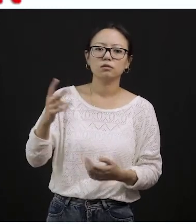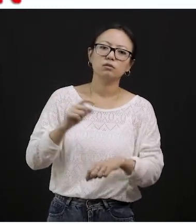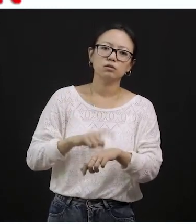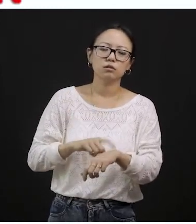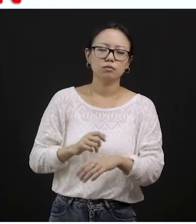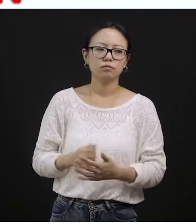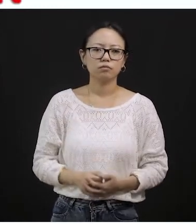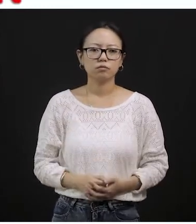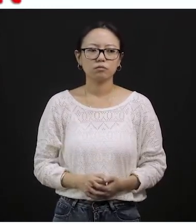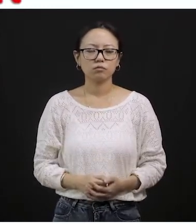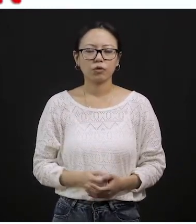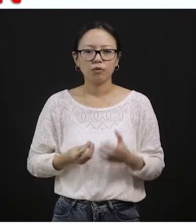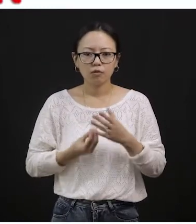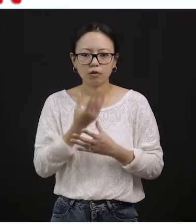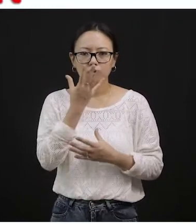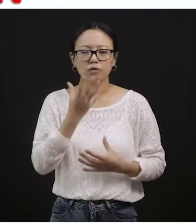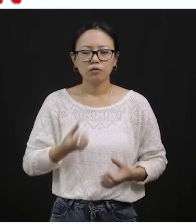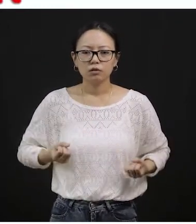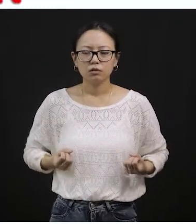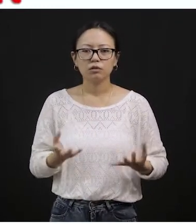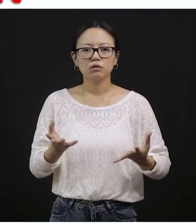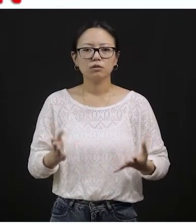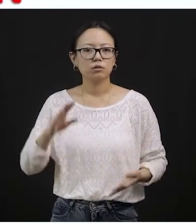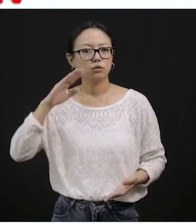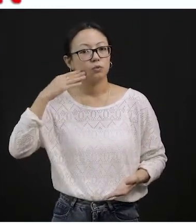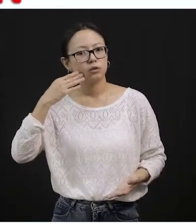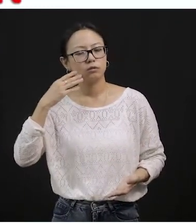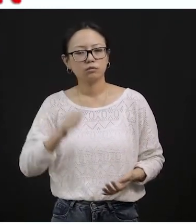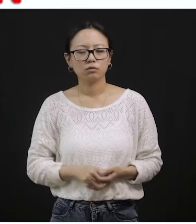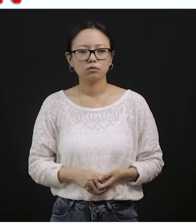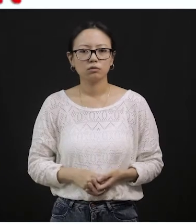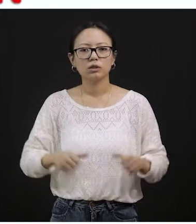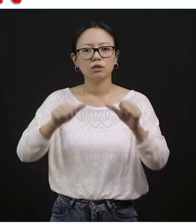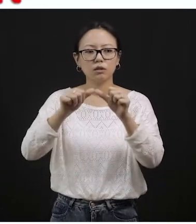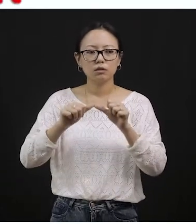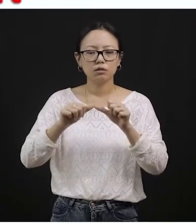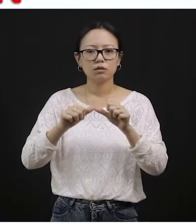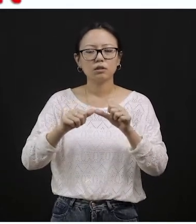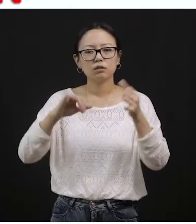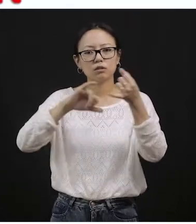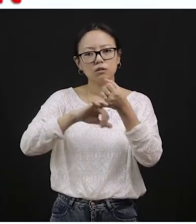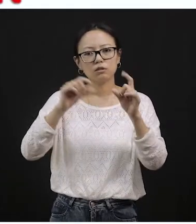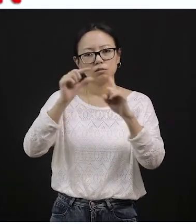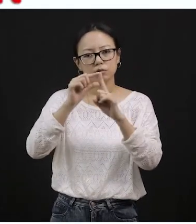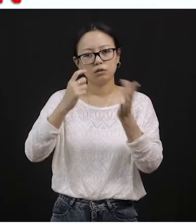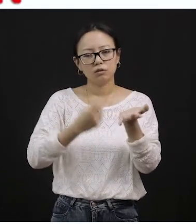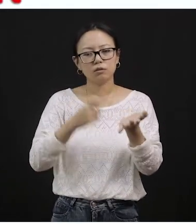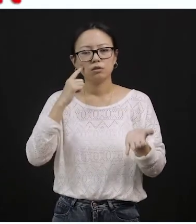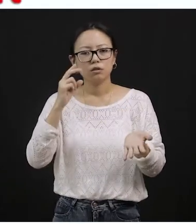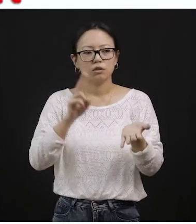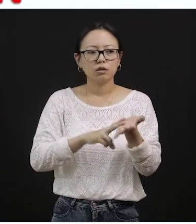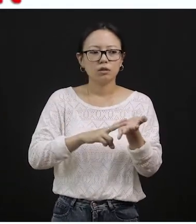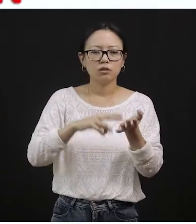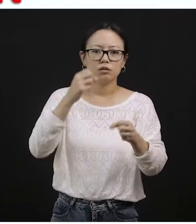So flowers started to bloom during spring season. S-P-R-I-N-G, S-E